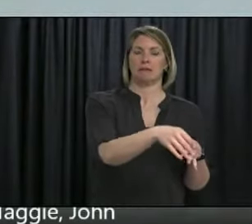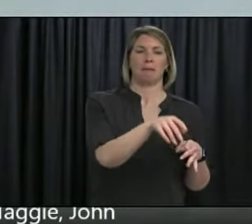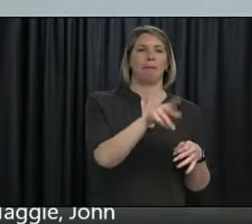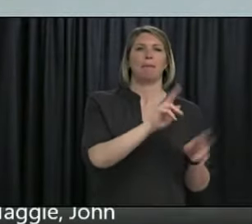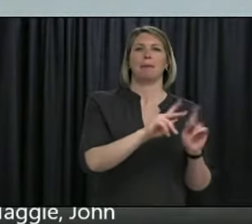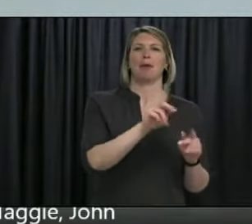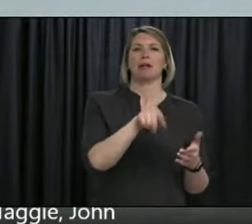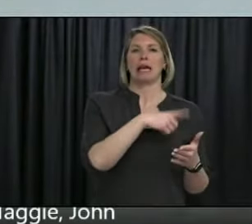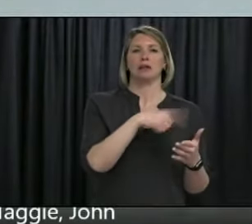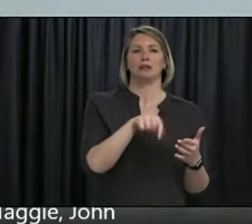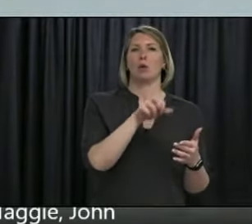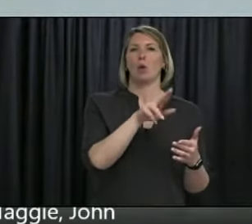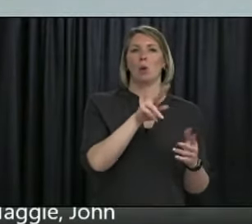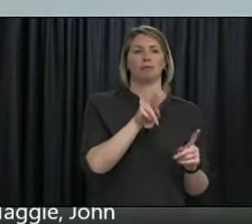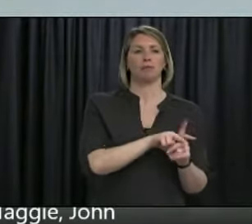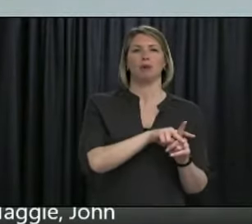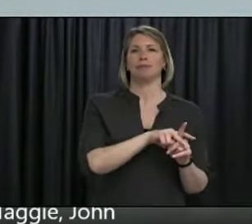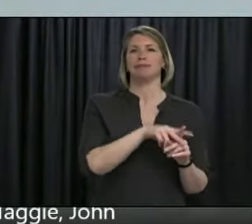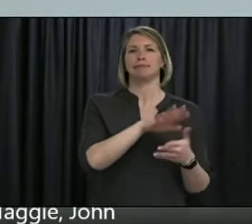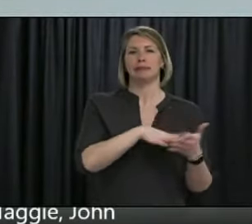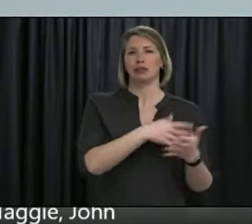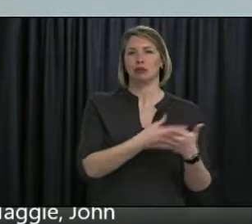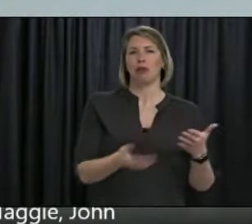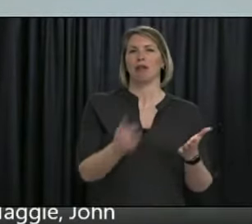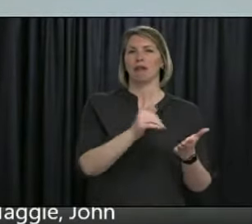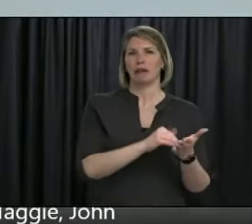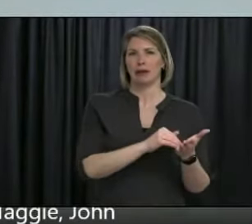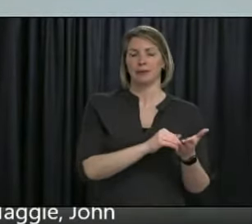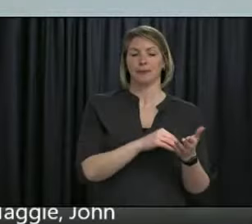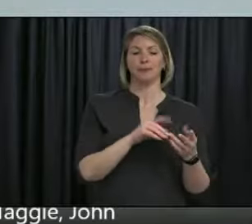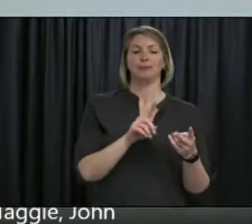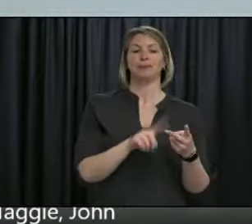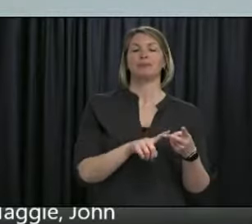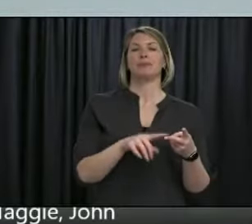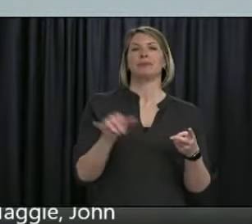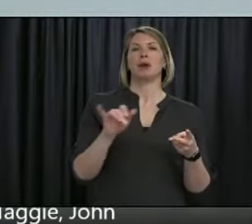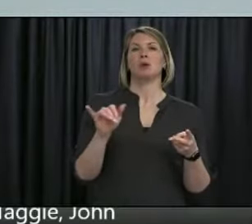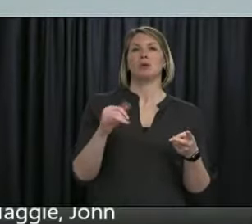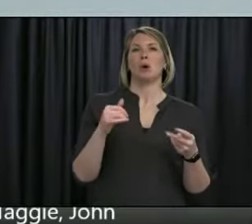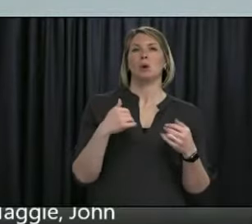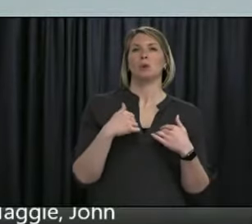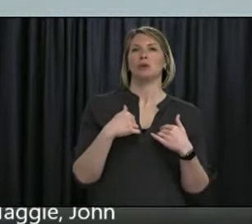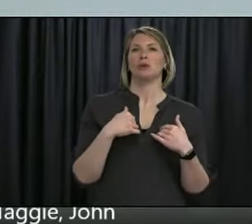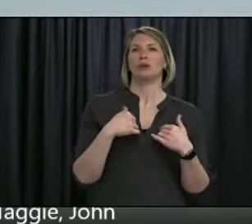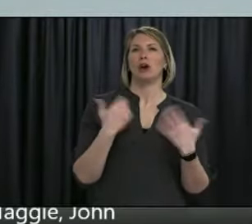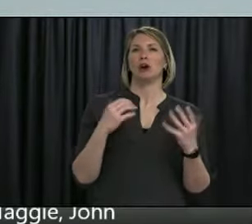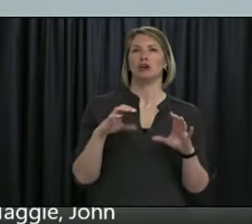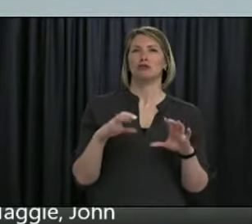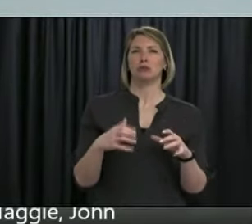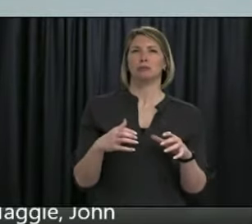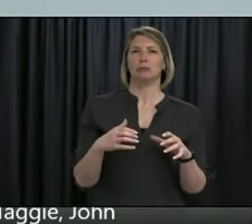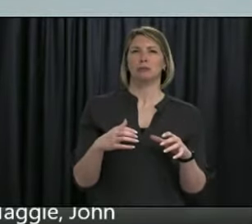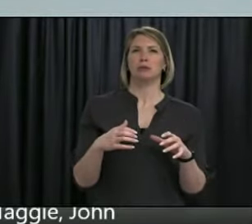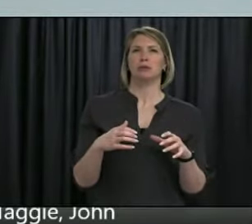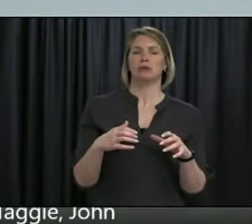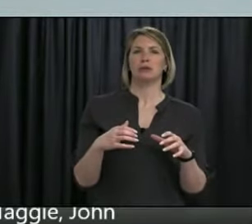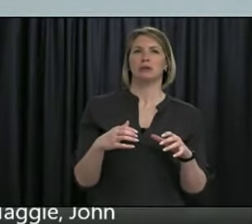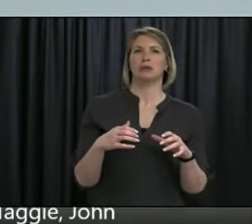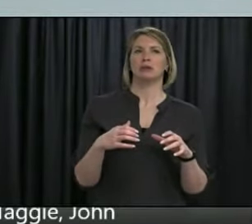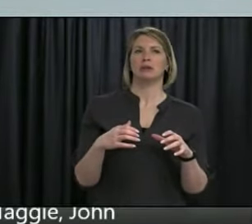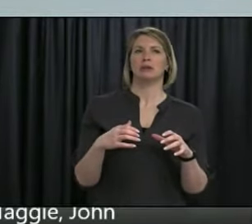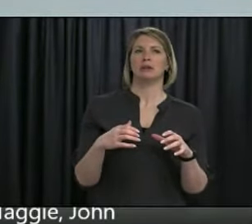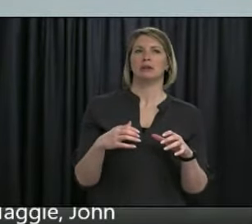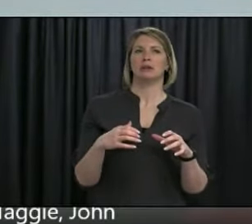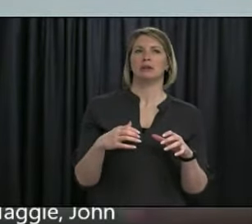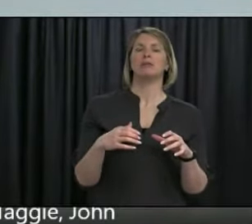whether or not we would be able to backfill, uh, the younger group, uh, for, um, the, uh,